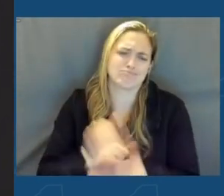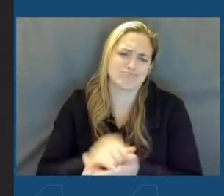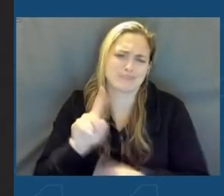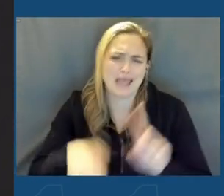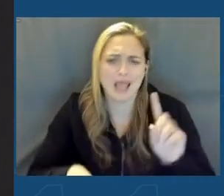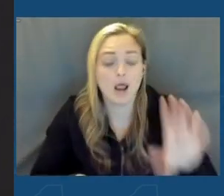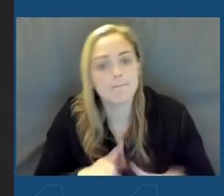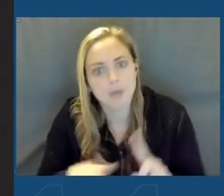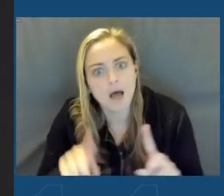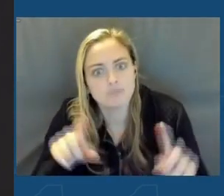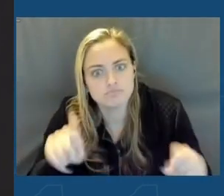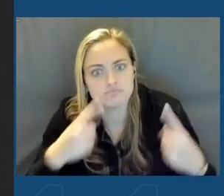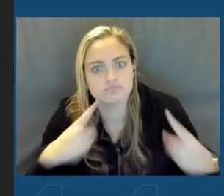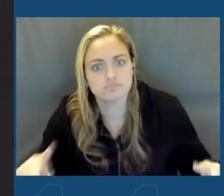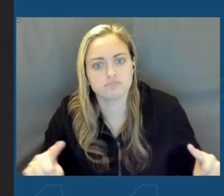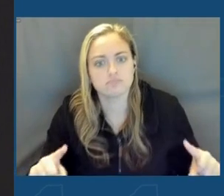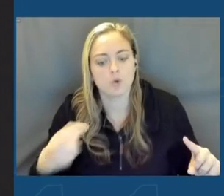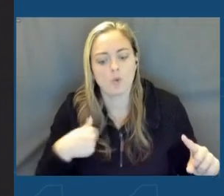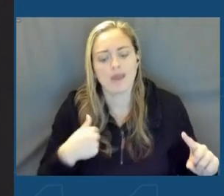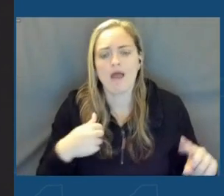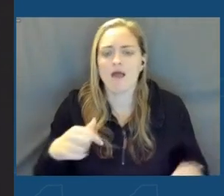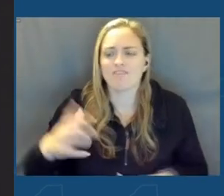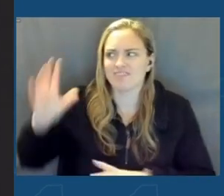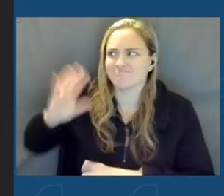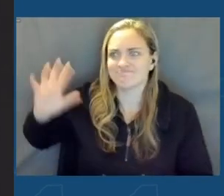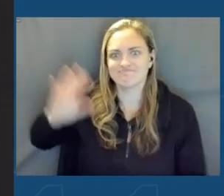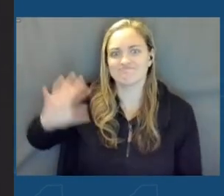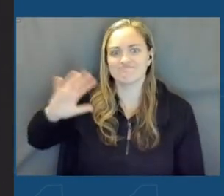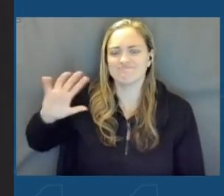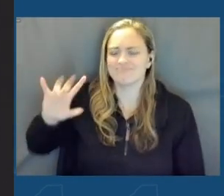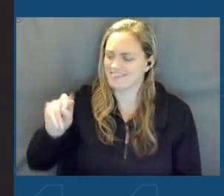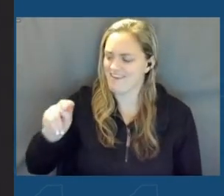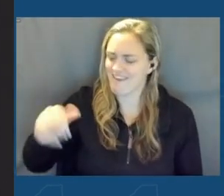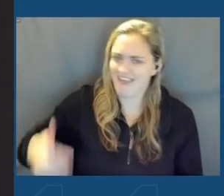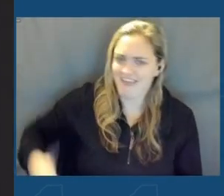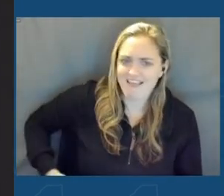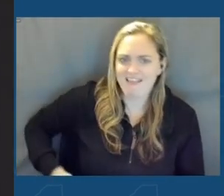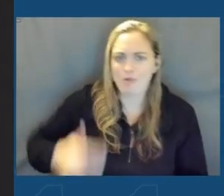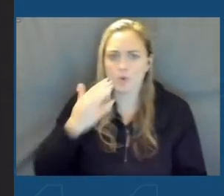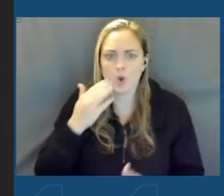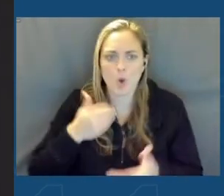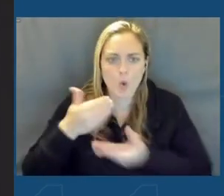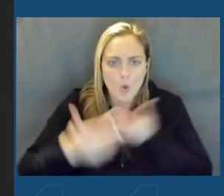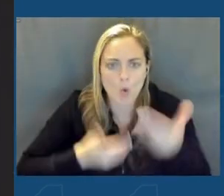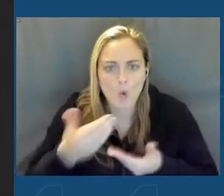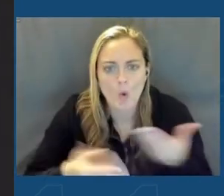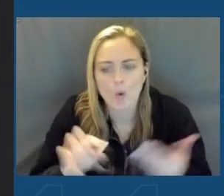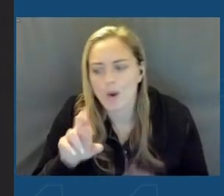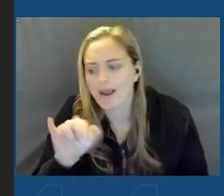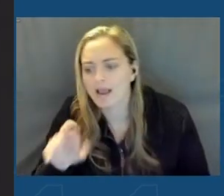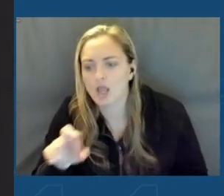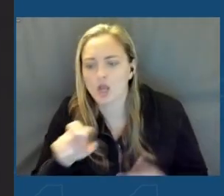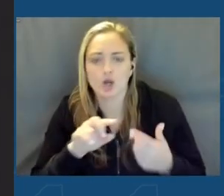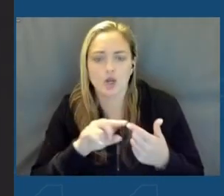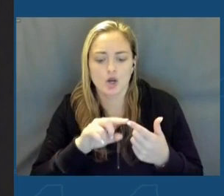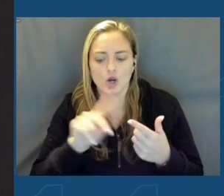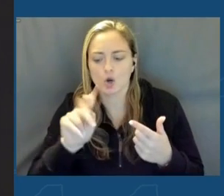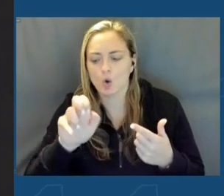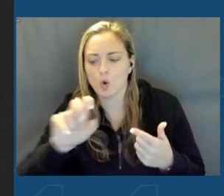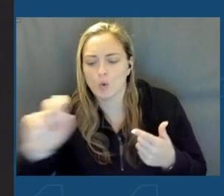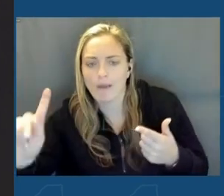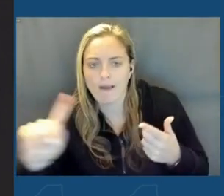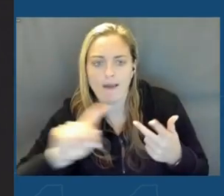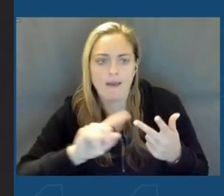legacy of manufacturing. It's in our DNA. You think about the Carrier Corporation, Kodak down the road,